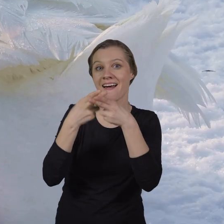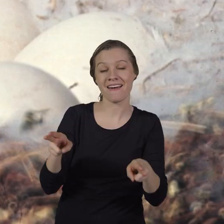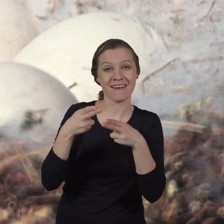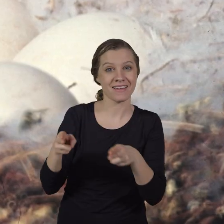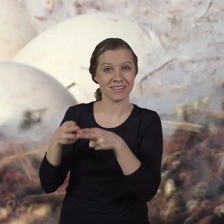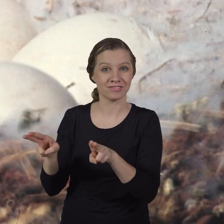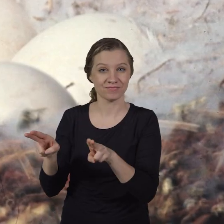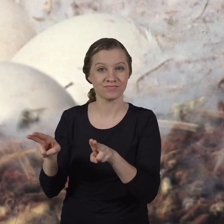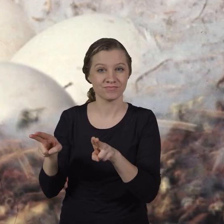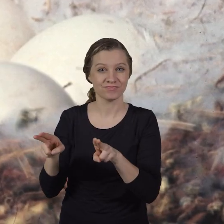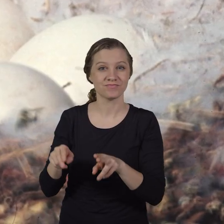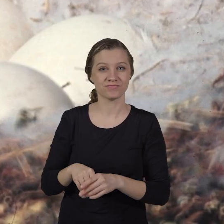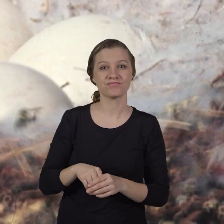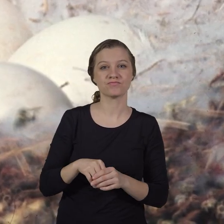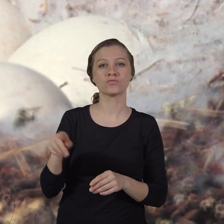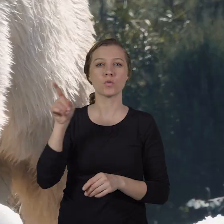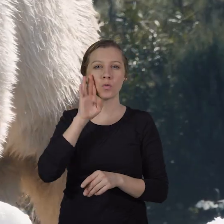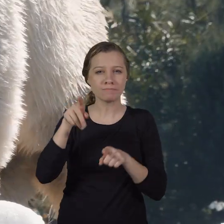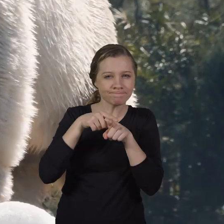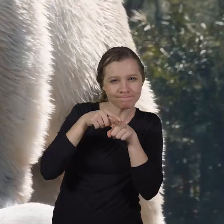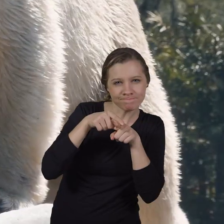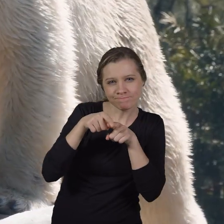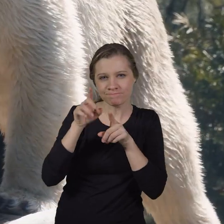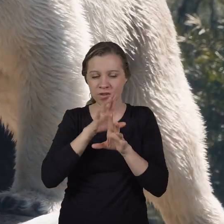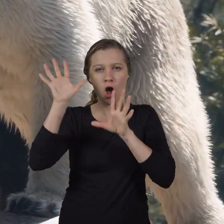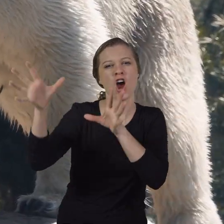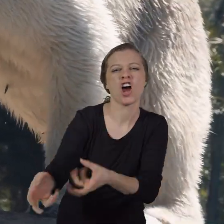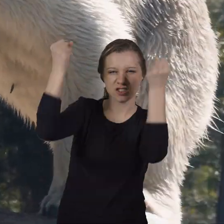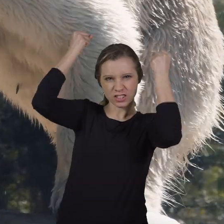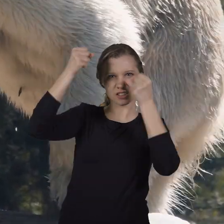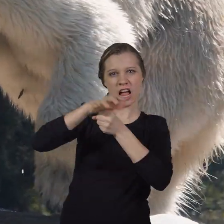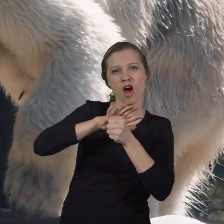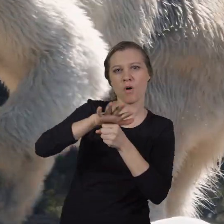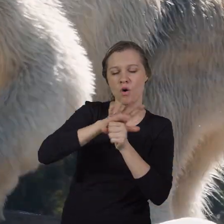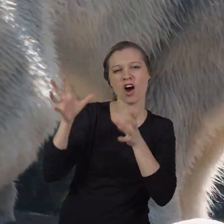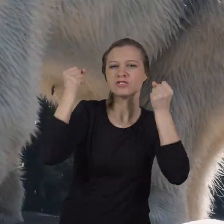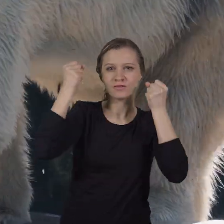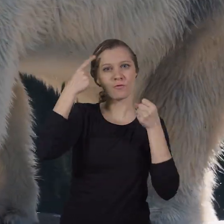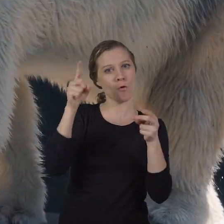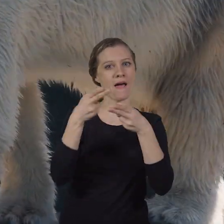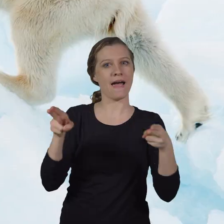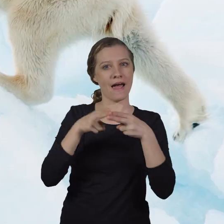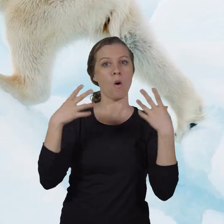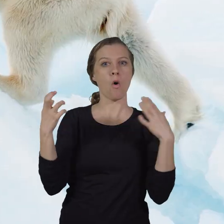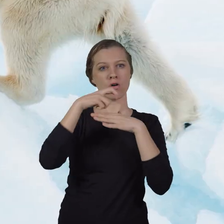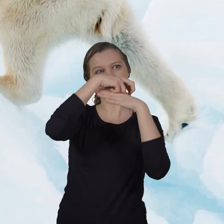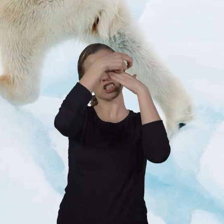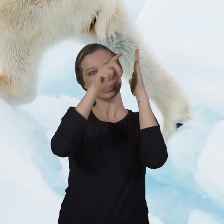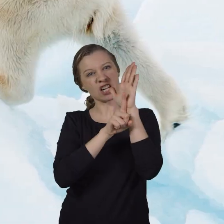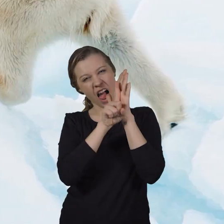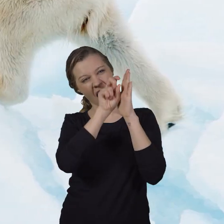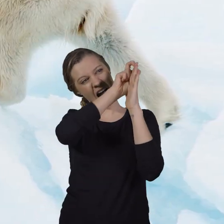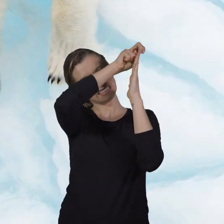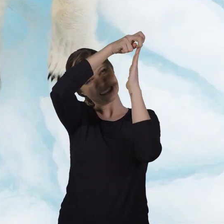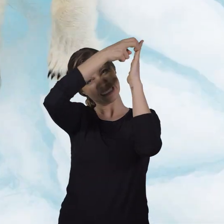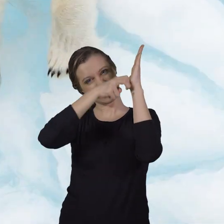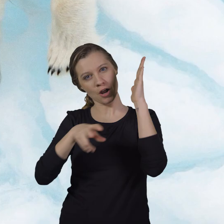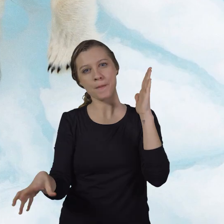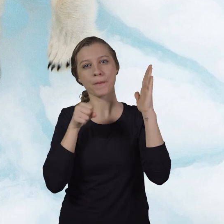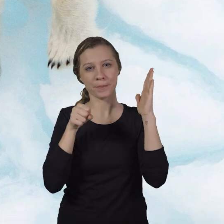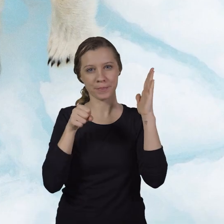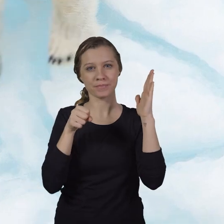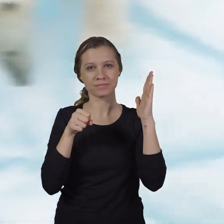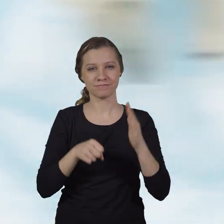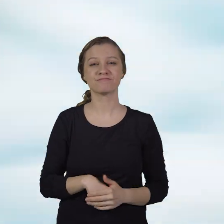bears love to eat eggs. So they specialize in plundering an area for eggs, or climbing steep